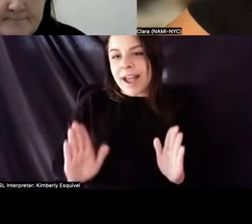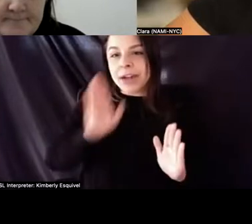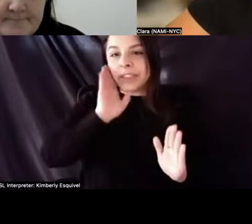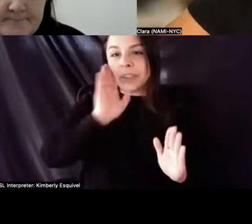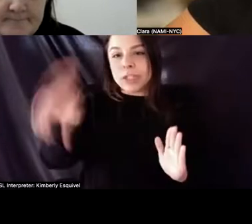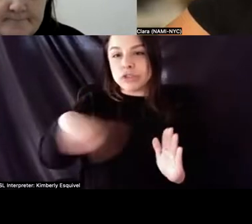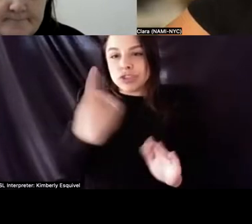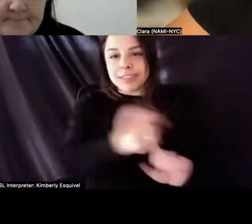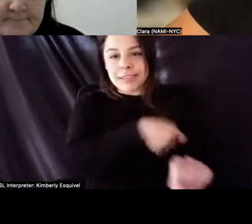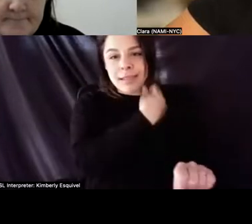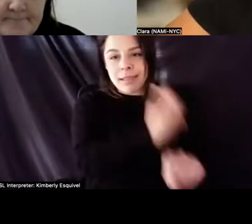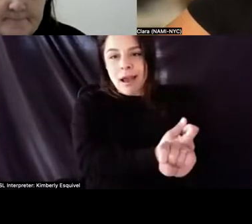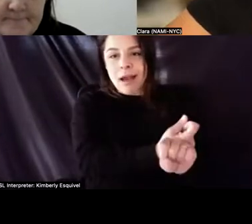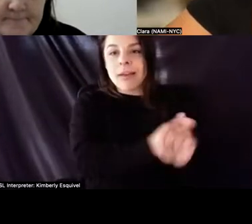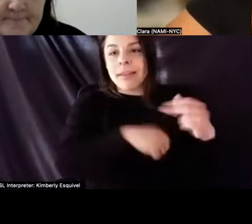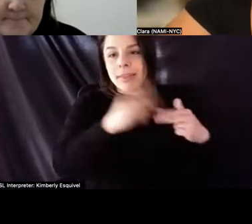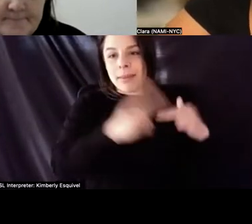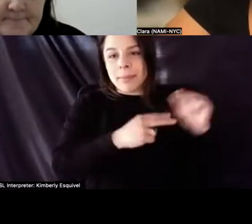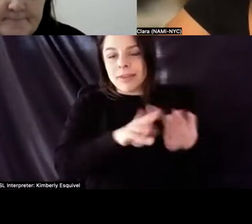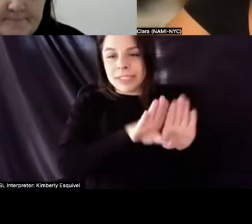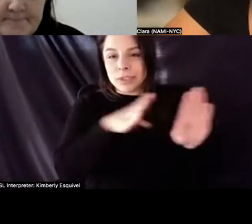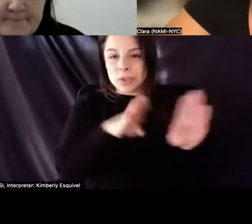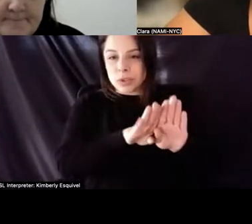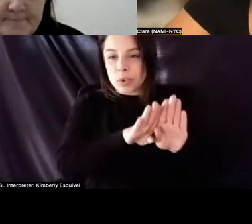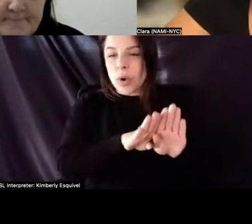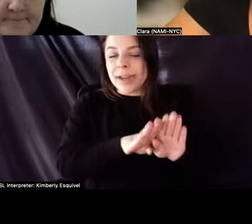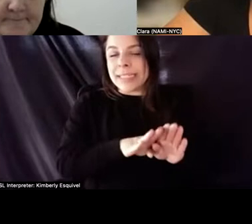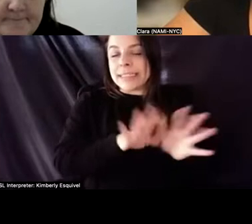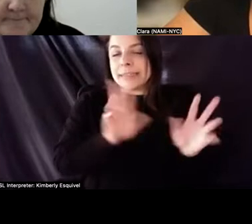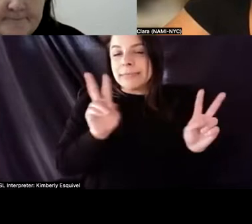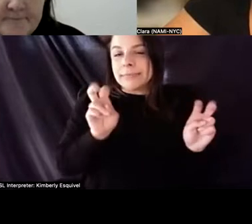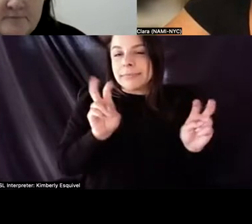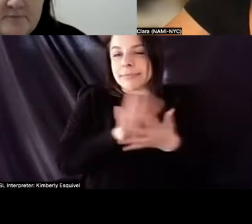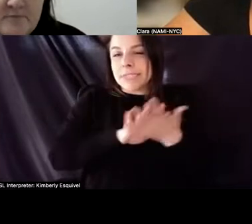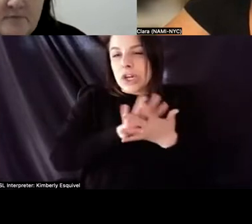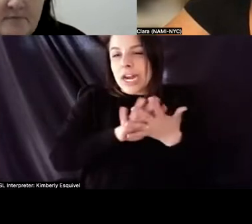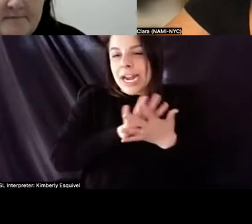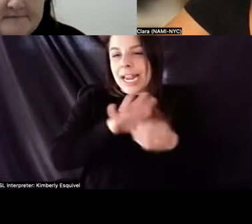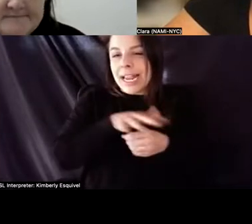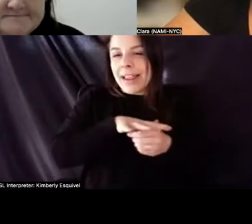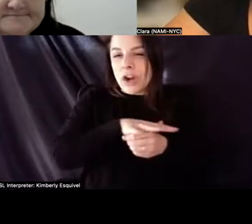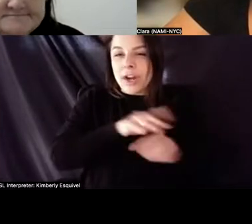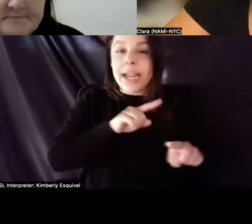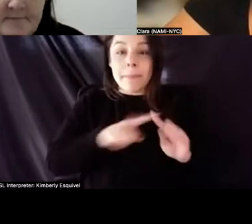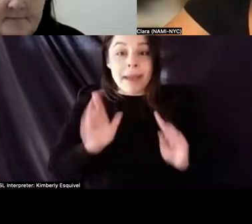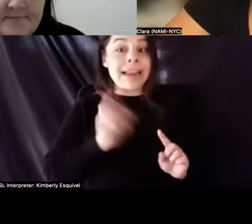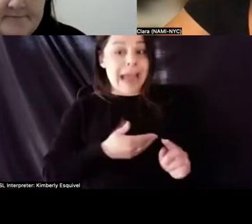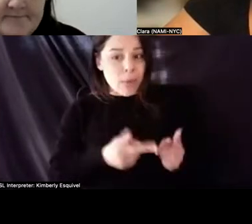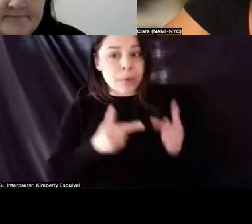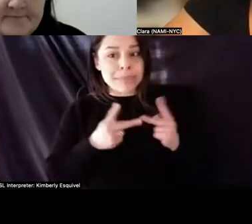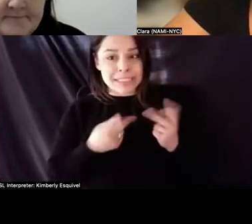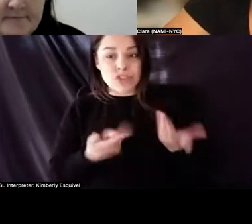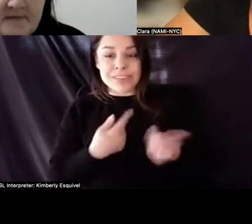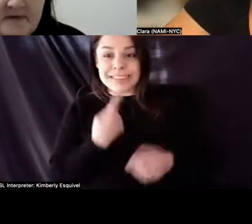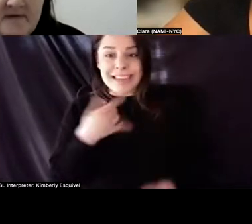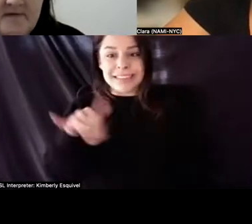building door. Um, it's somewhat a gray area in the housing court right now, but our position is yes, you still have the right to